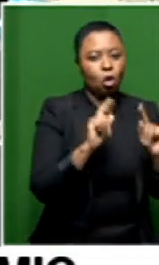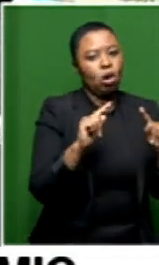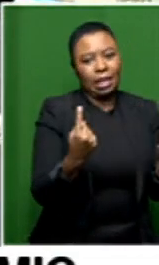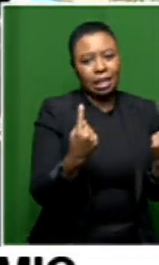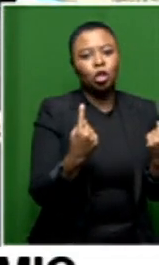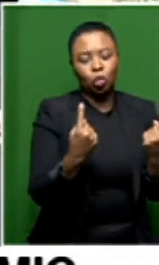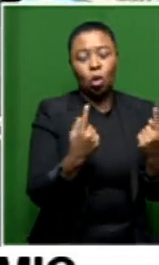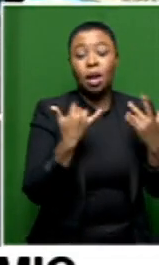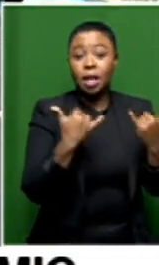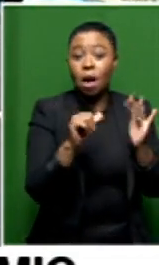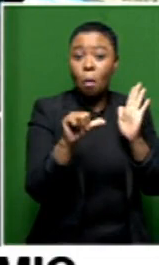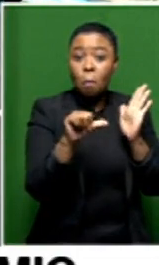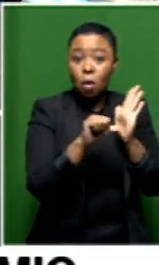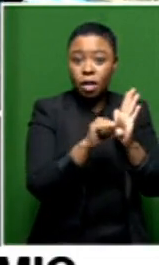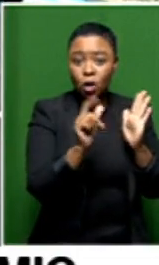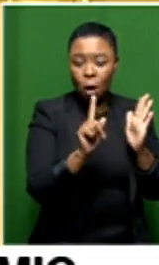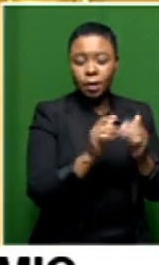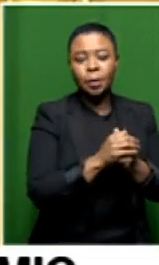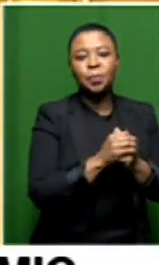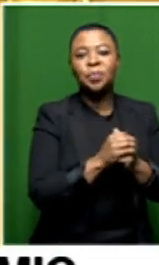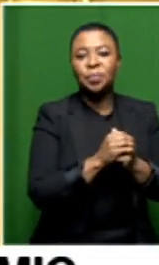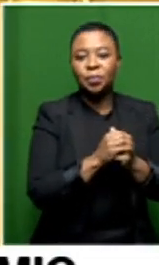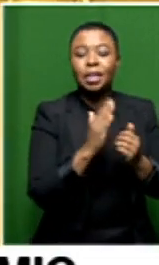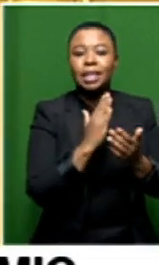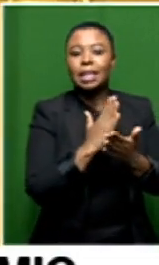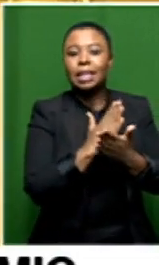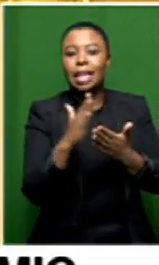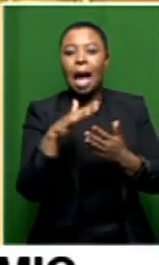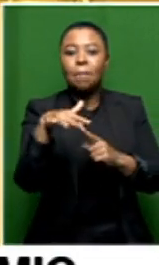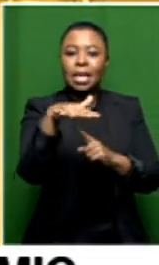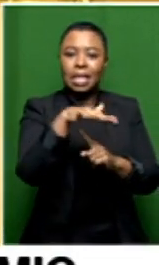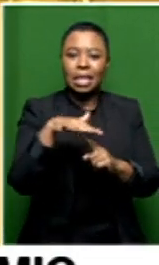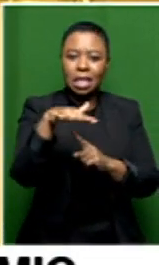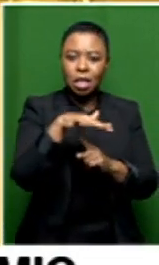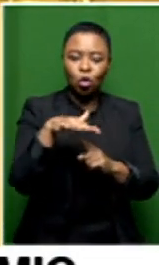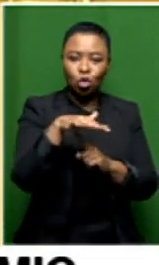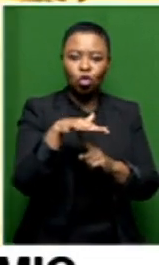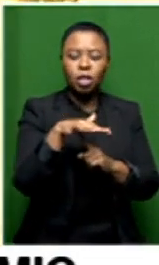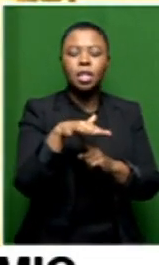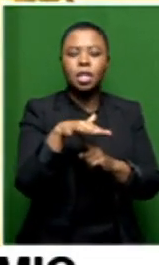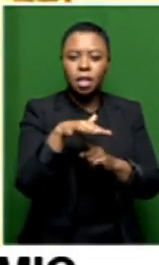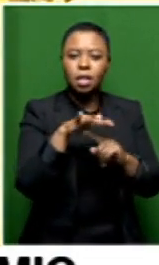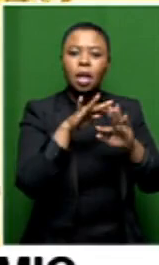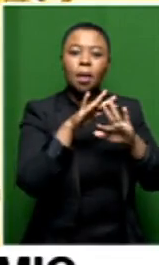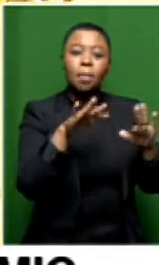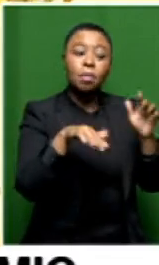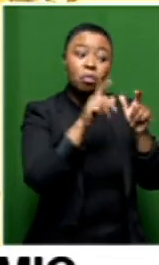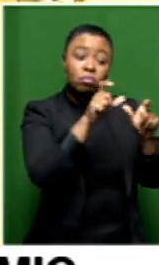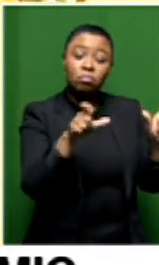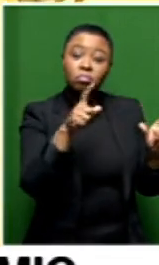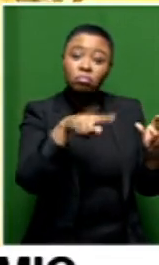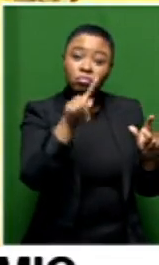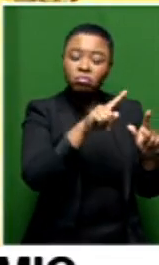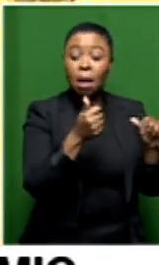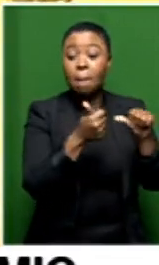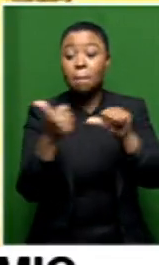very importantly is that so in some instances uh we found that uh people cannot even return